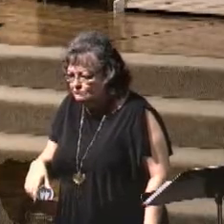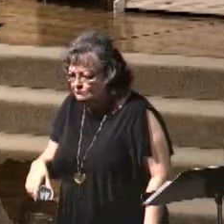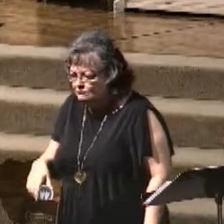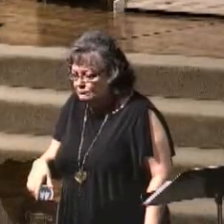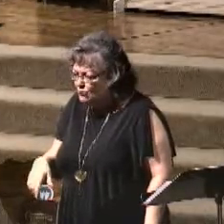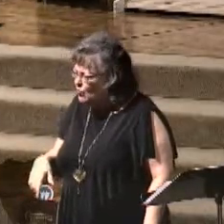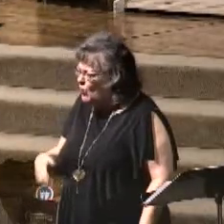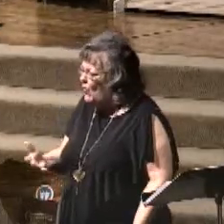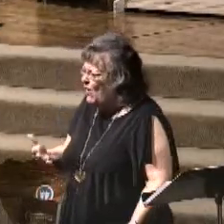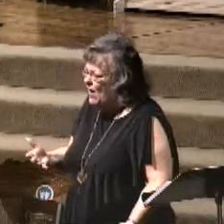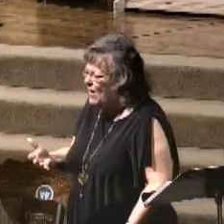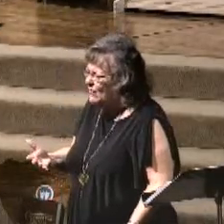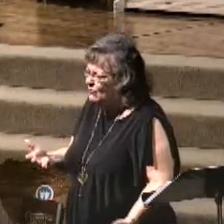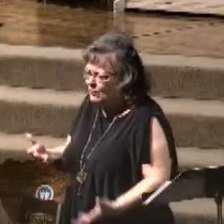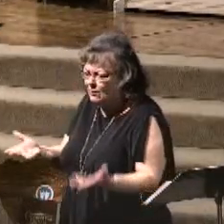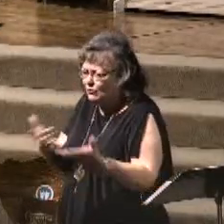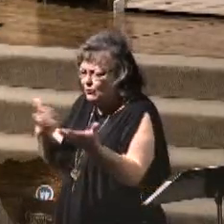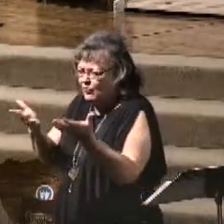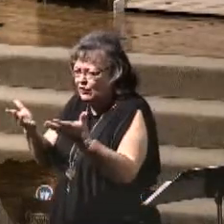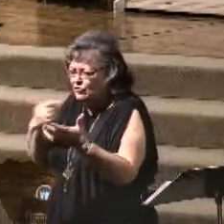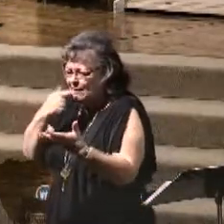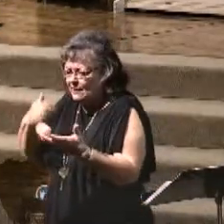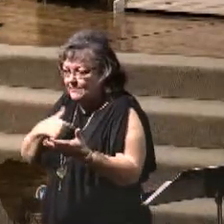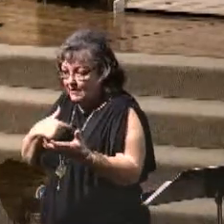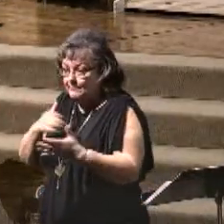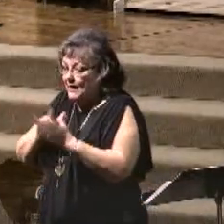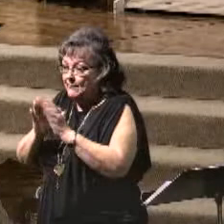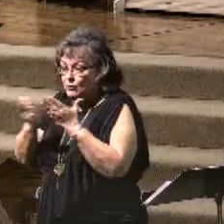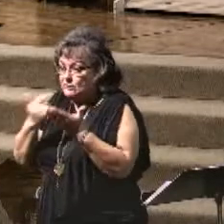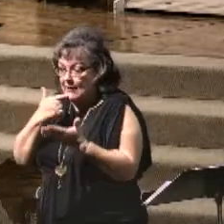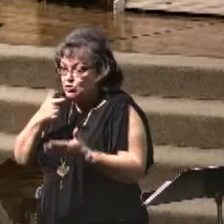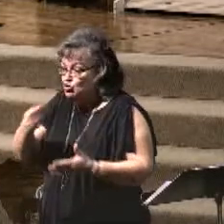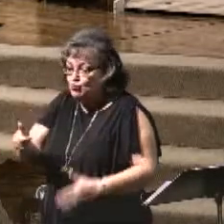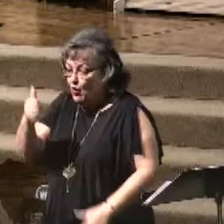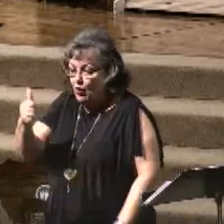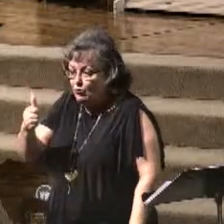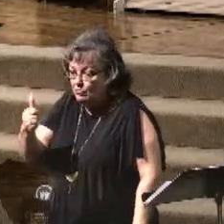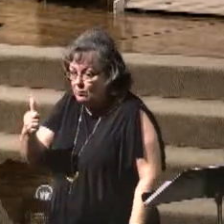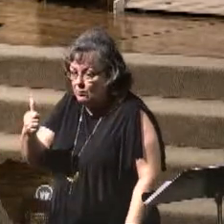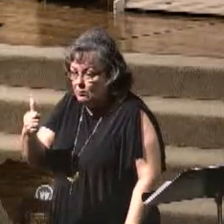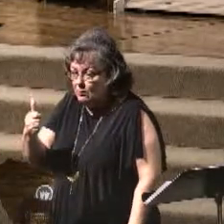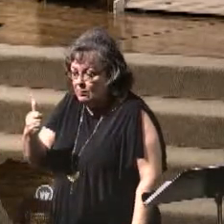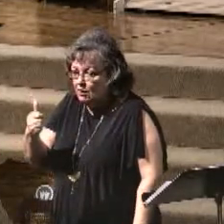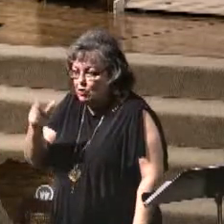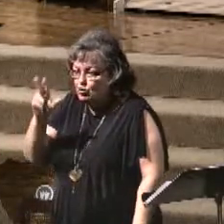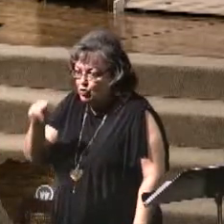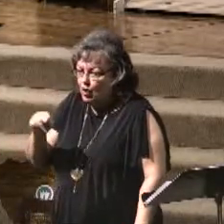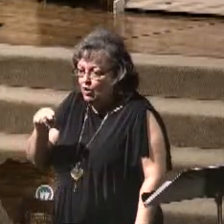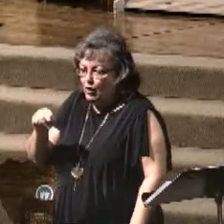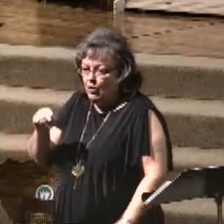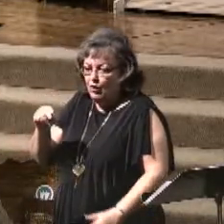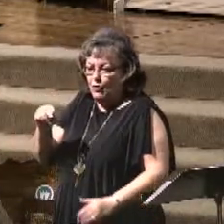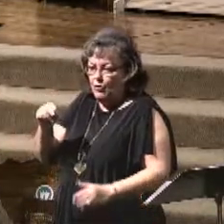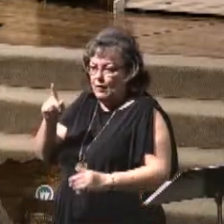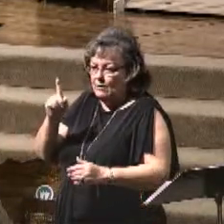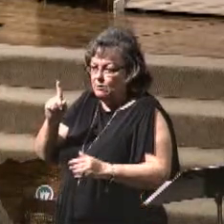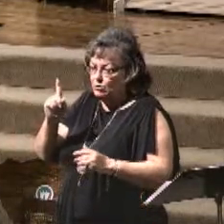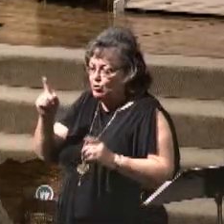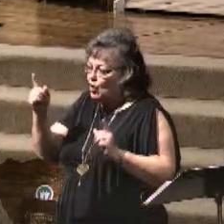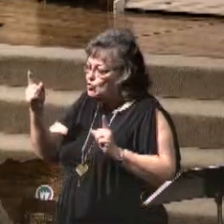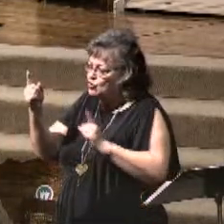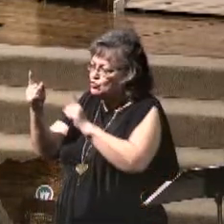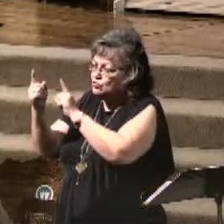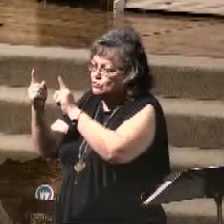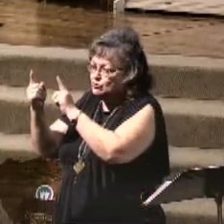Oh, what are you, what are you telling me? The Bible says that you won't. No man cometh unto the Father, assuming